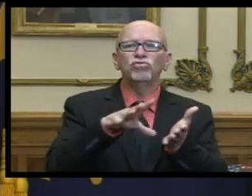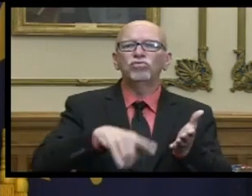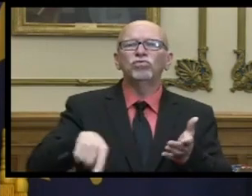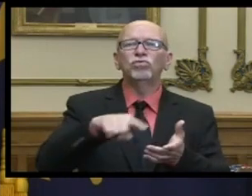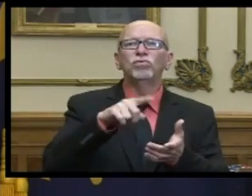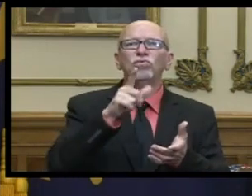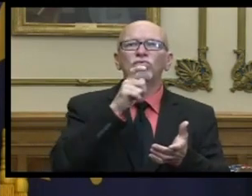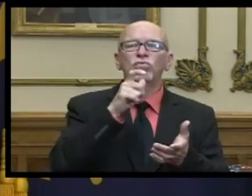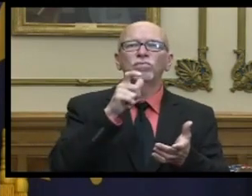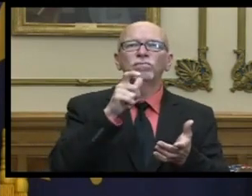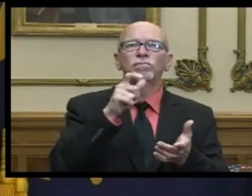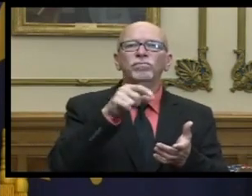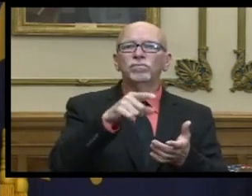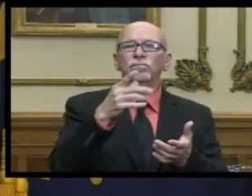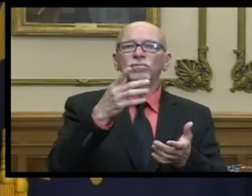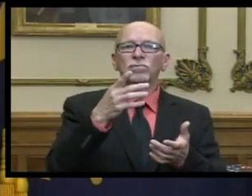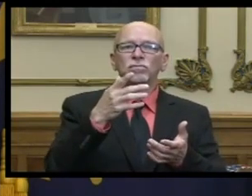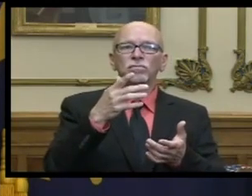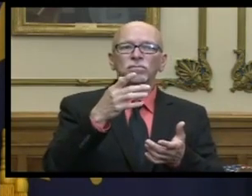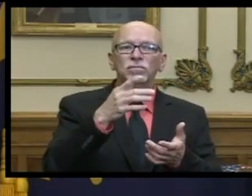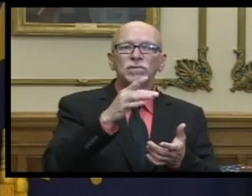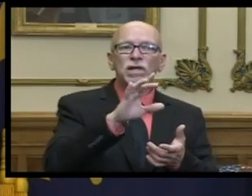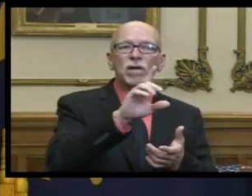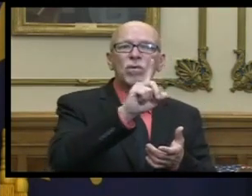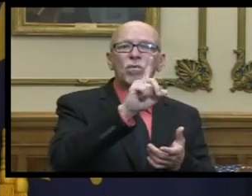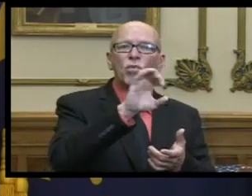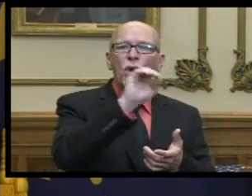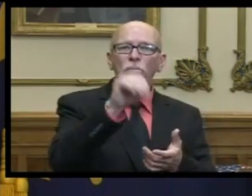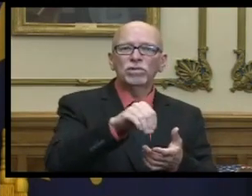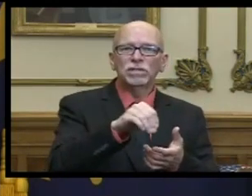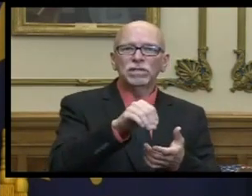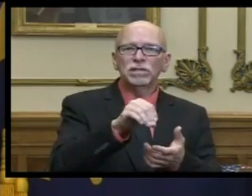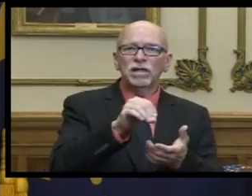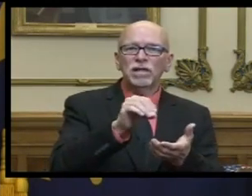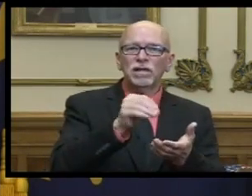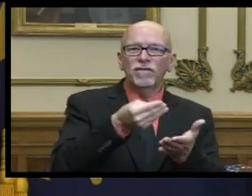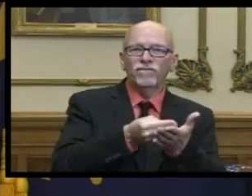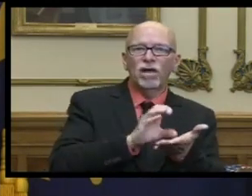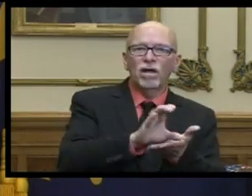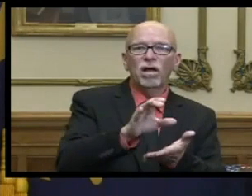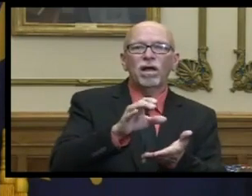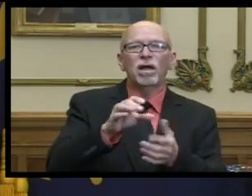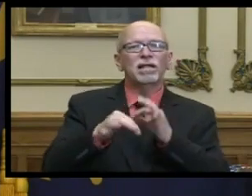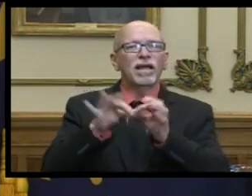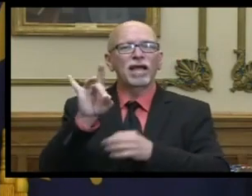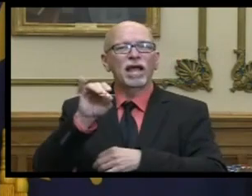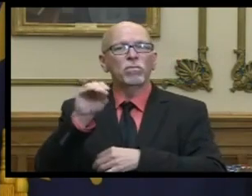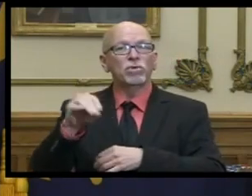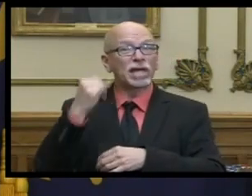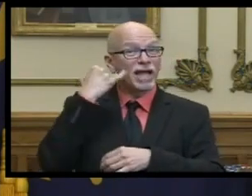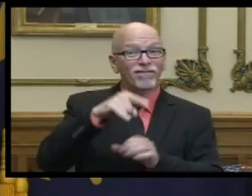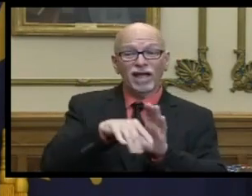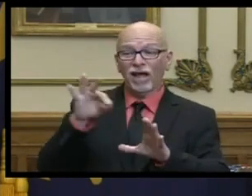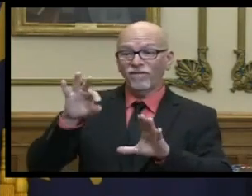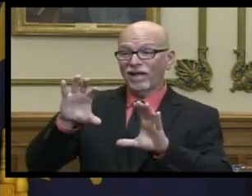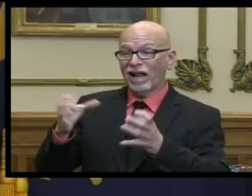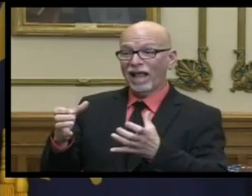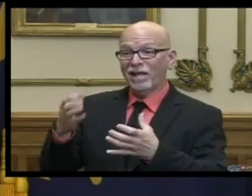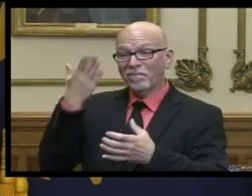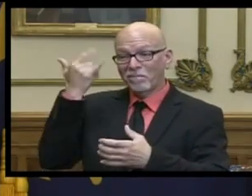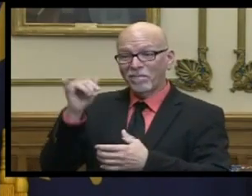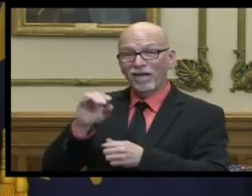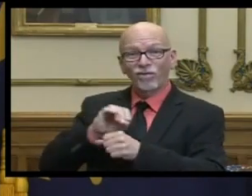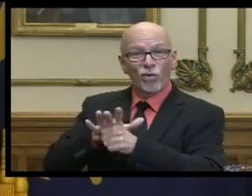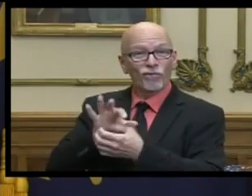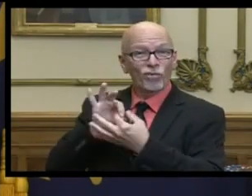at 100 rather than 85 percent if they are out of the classroom uh for kobe kobe